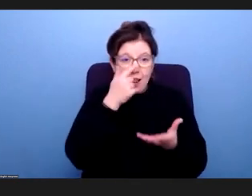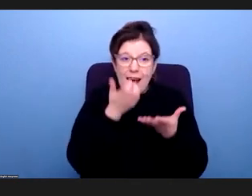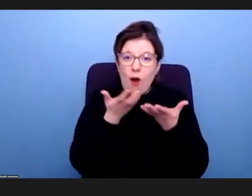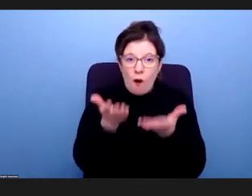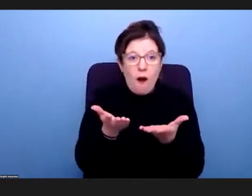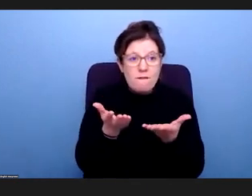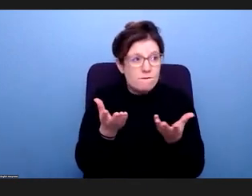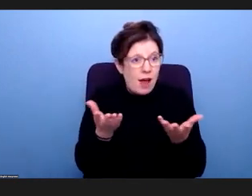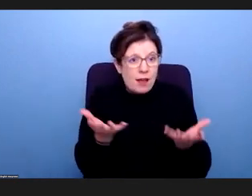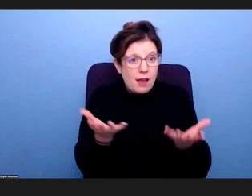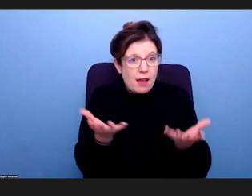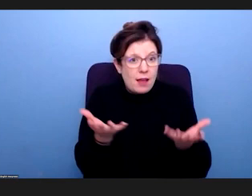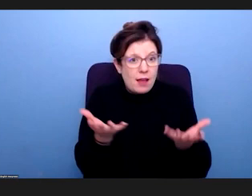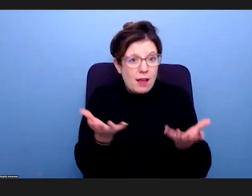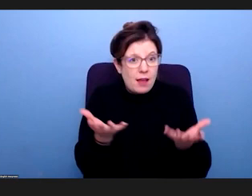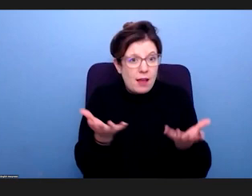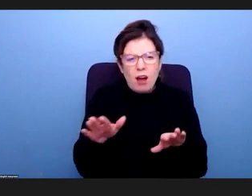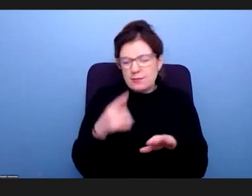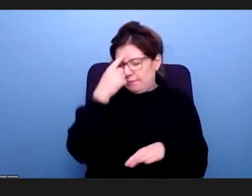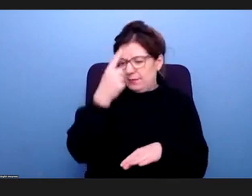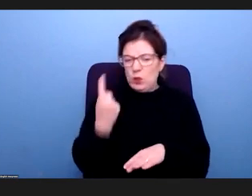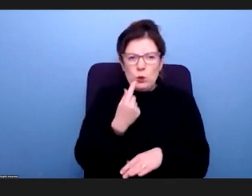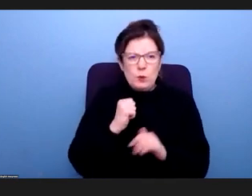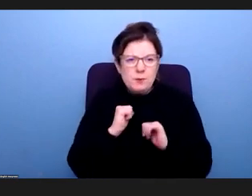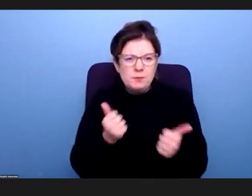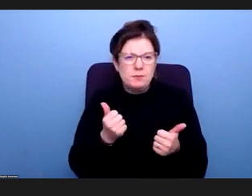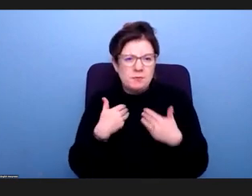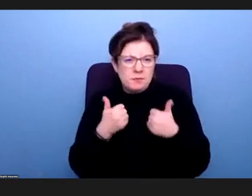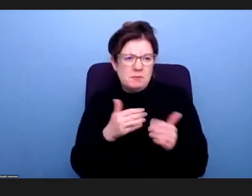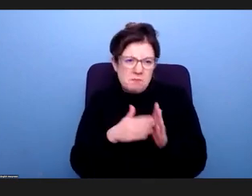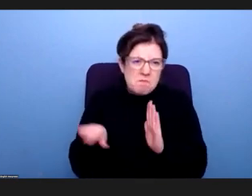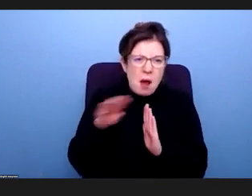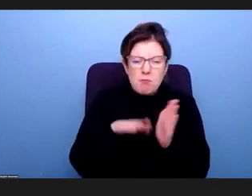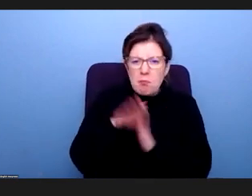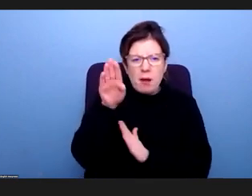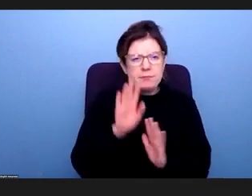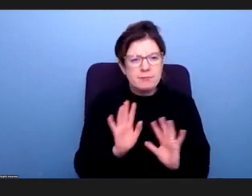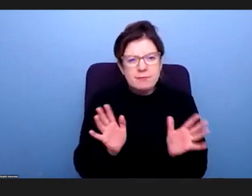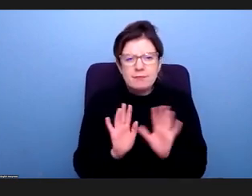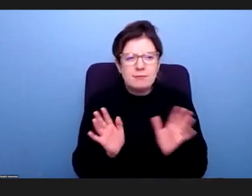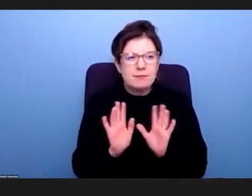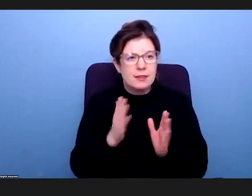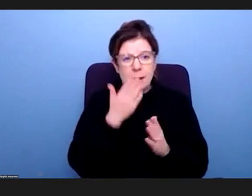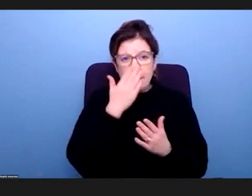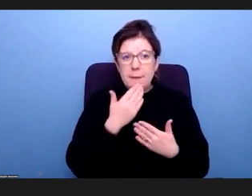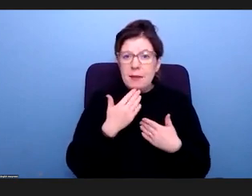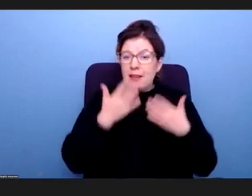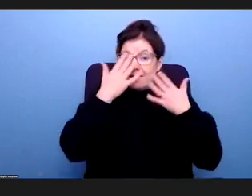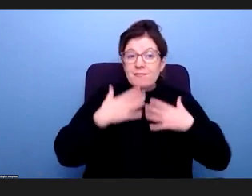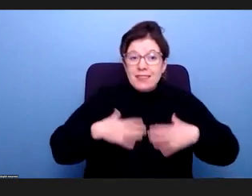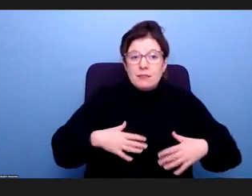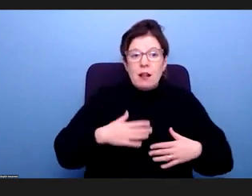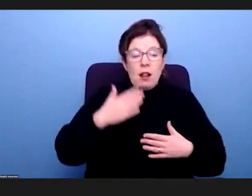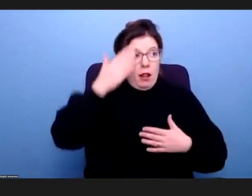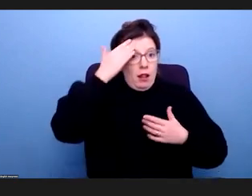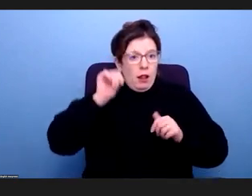of the idea of the survival of the fittest. And that it is only people who are physically and mentally fit as in fit